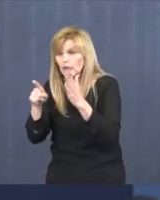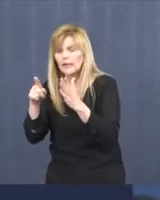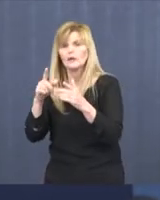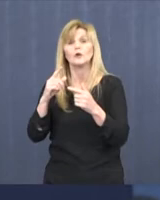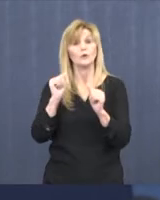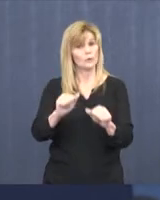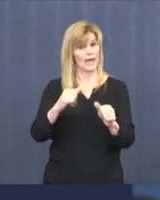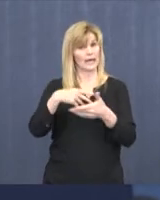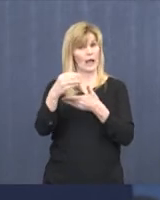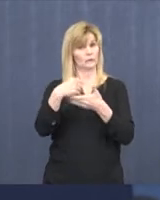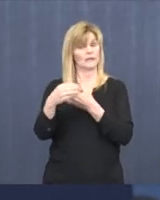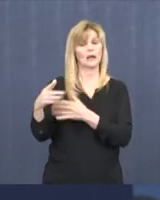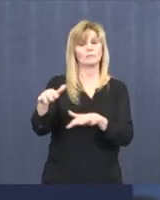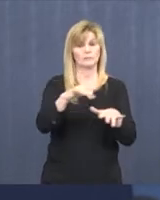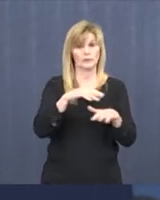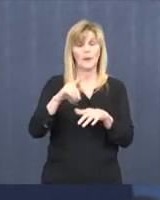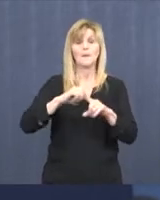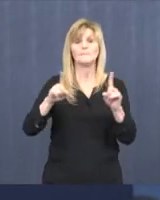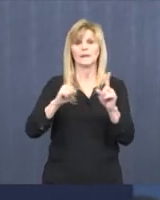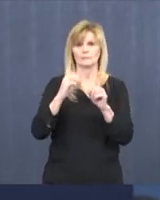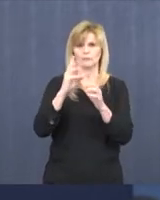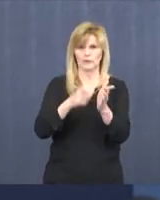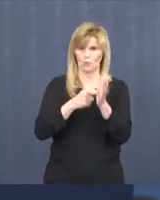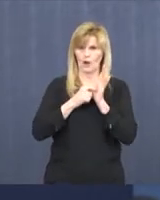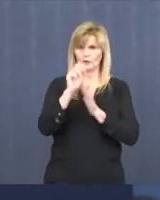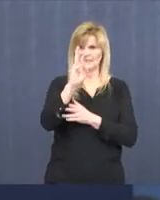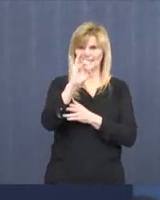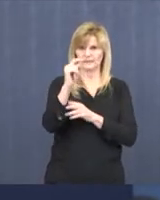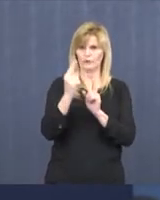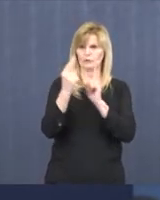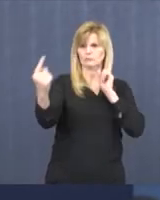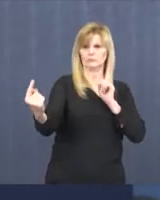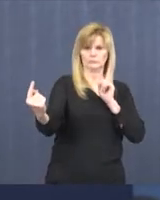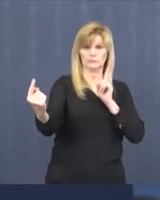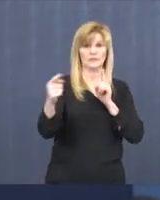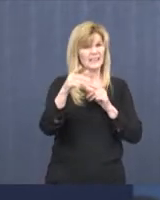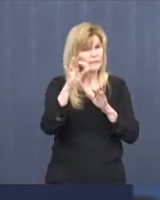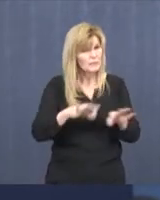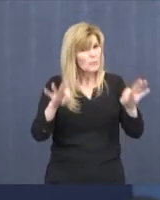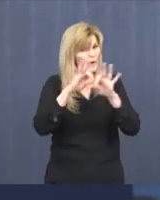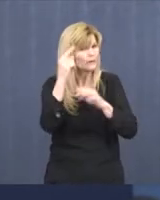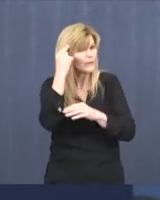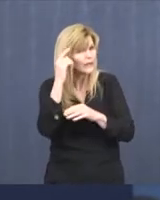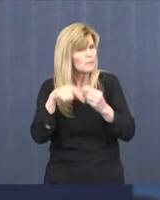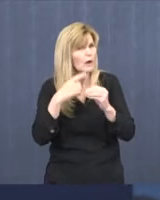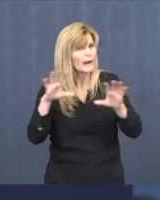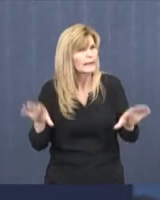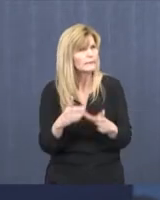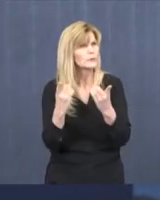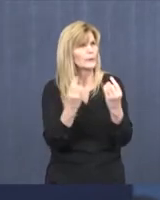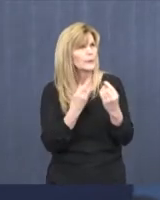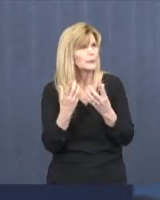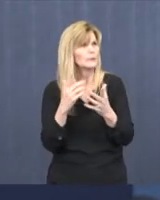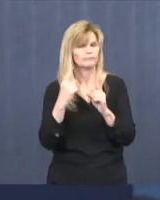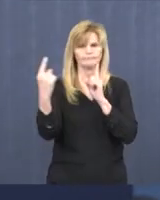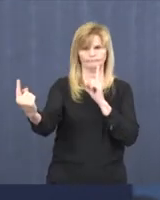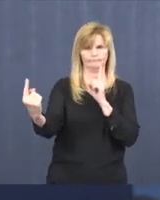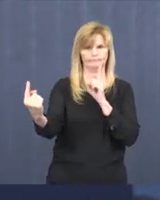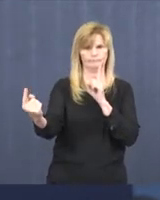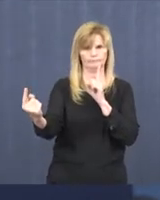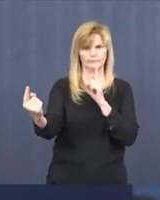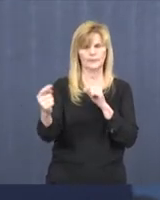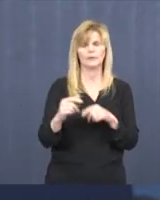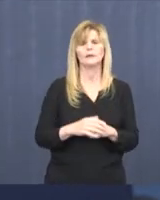activities. But that six-foot distancing is very important when you think about your activities, engaging with others.